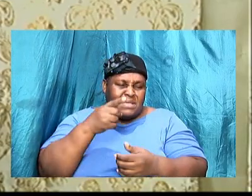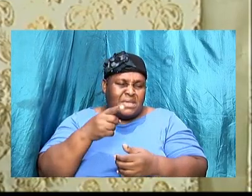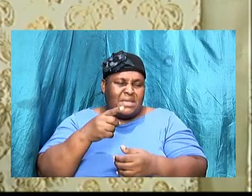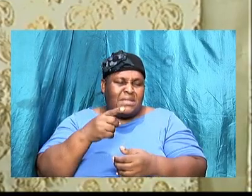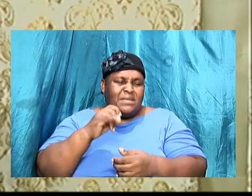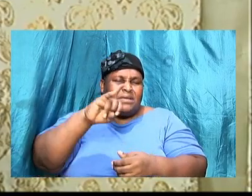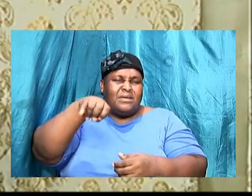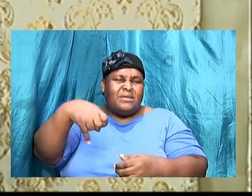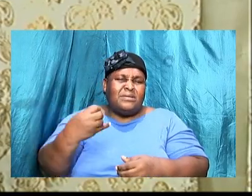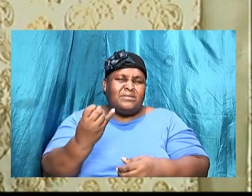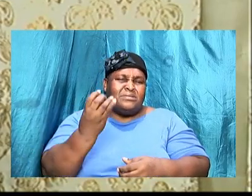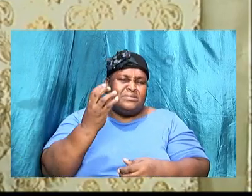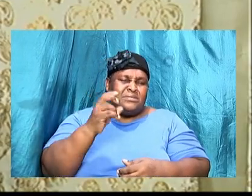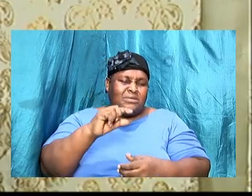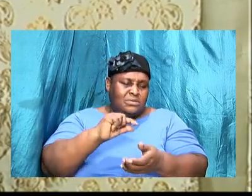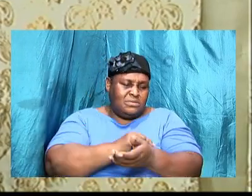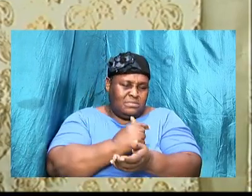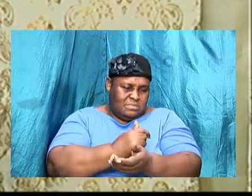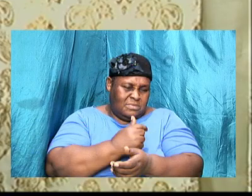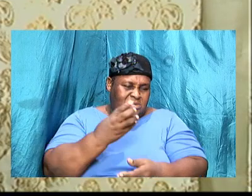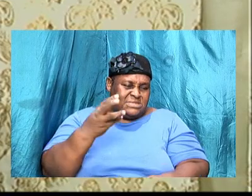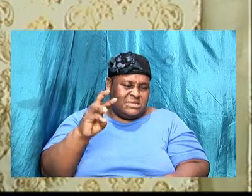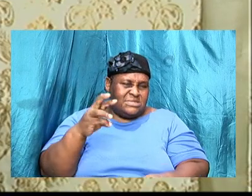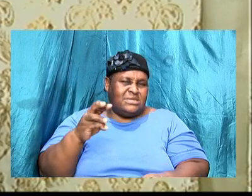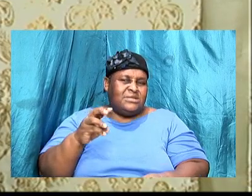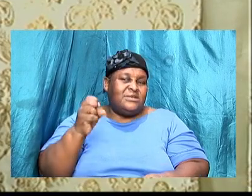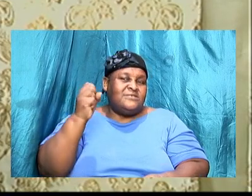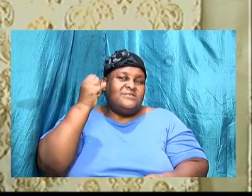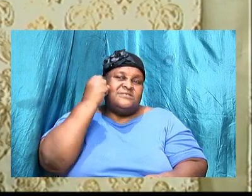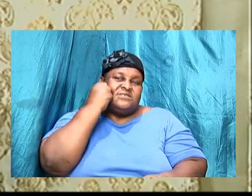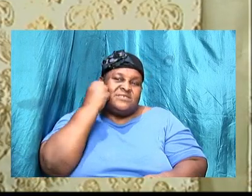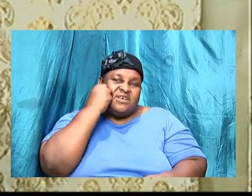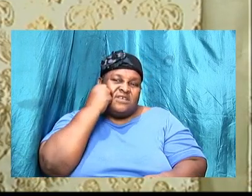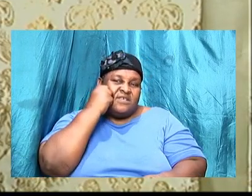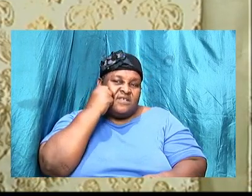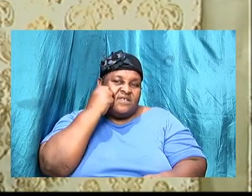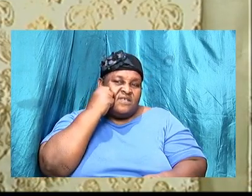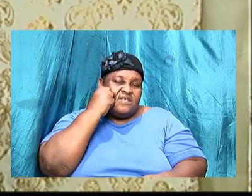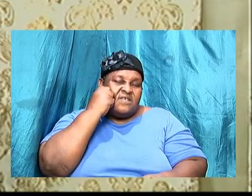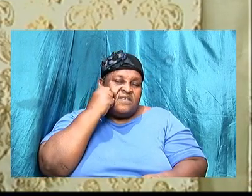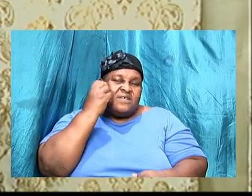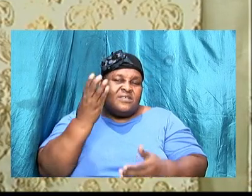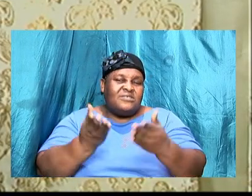I think about verse 3 that Sarah gave Agar